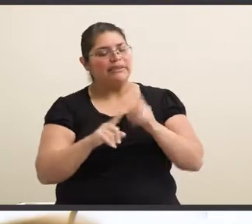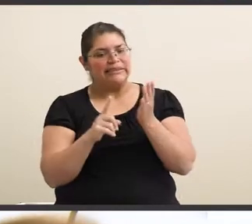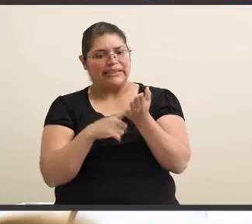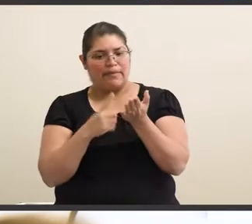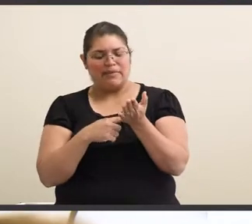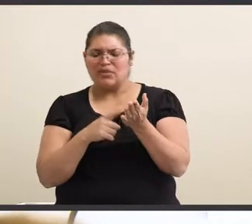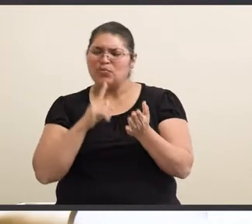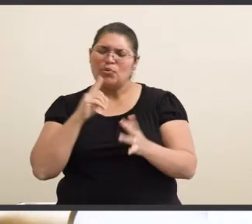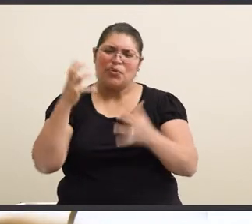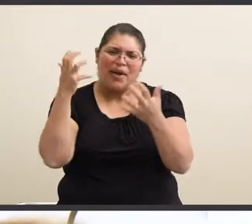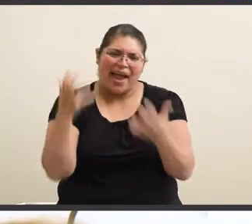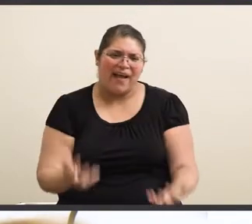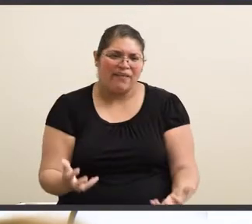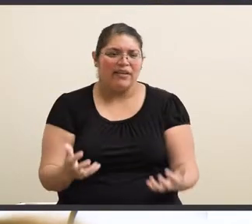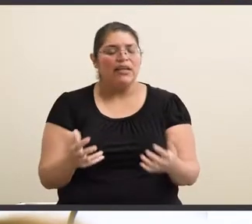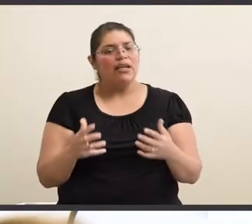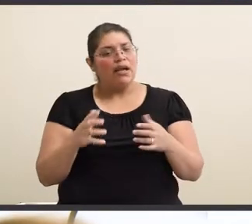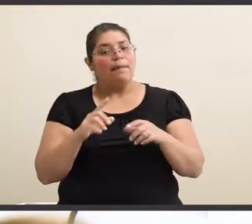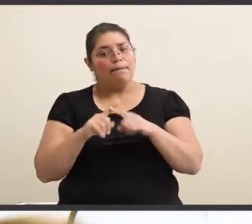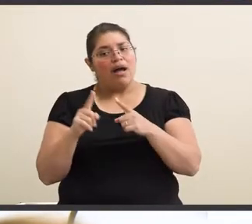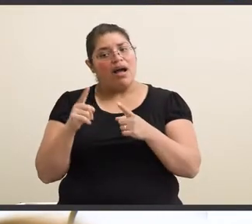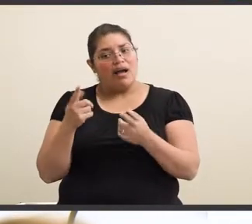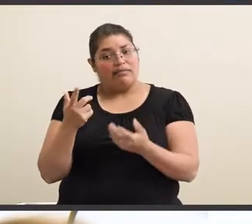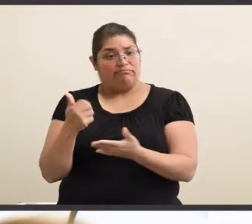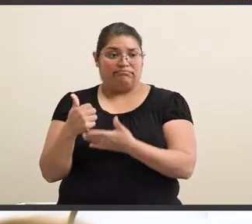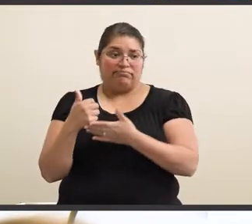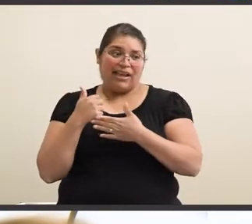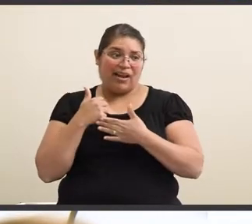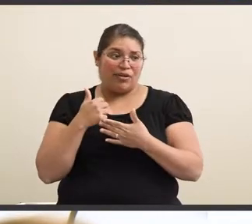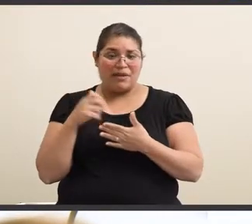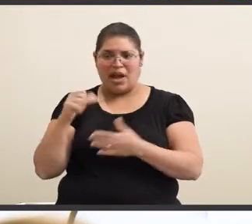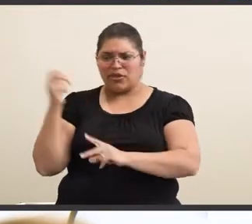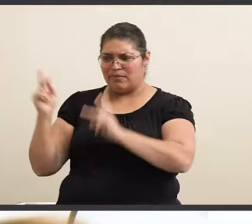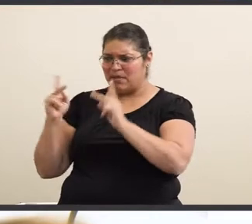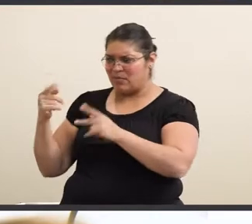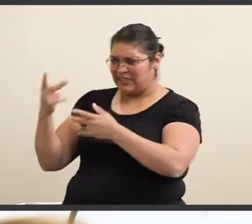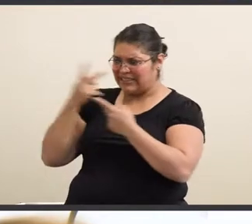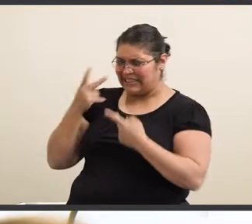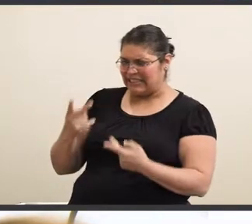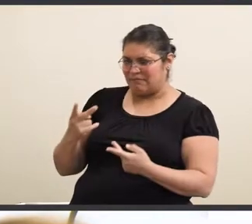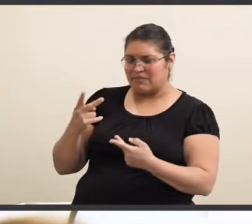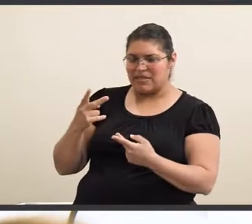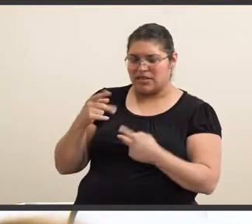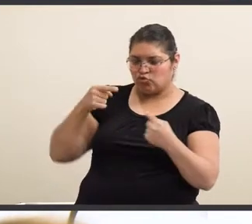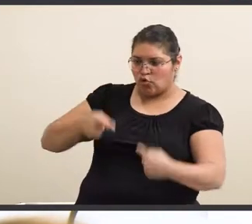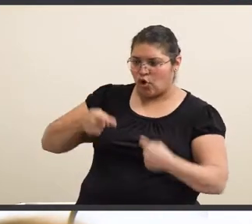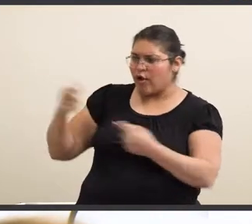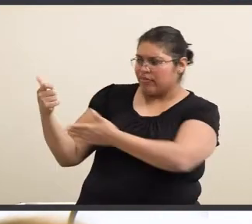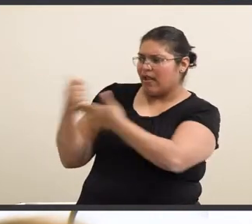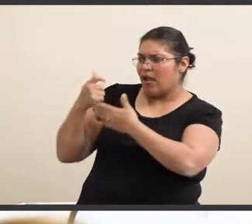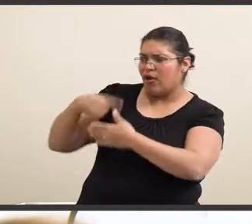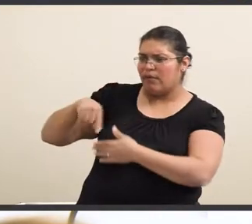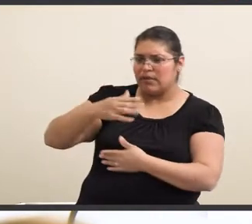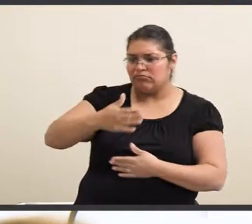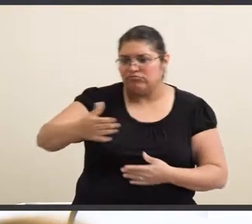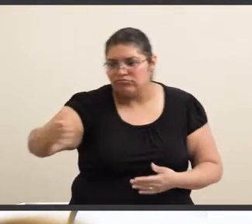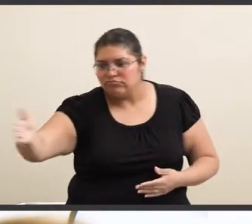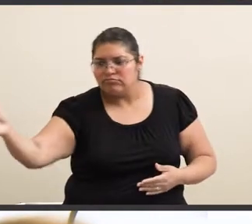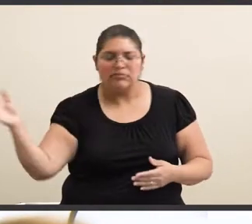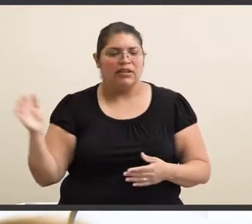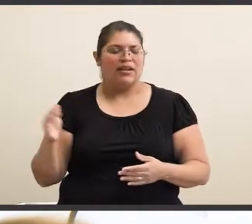they're, they're super heavy. But they help me, know, like other people, they see me struggle and they help me. And everyone,